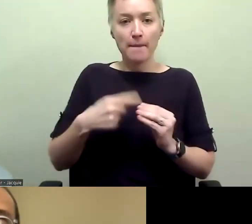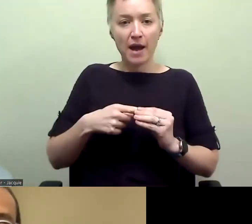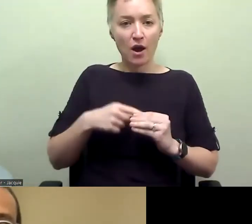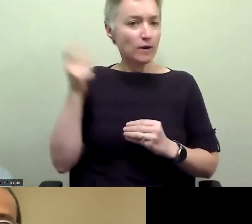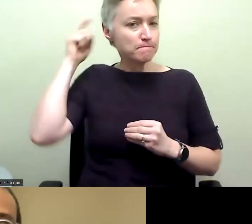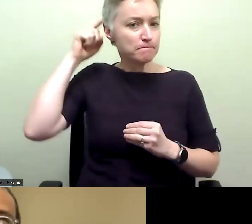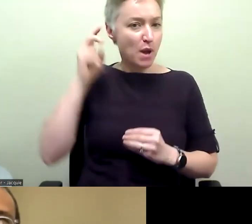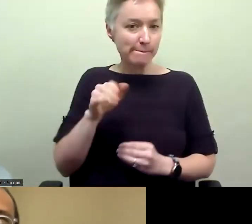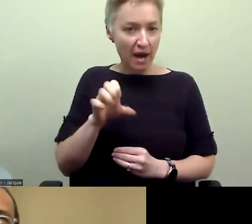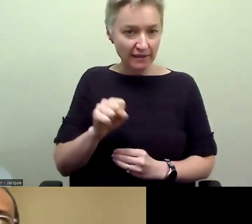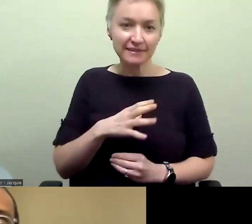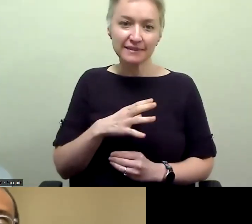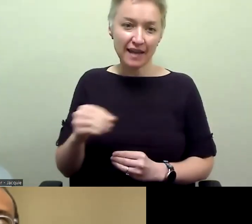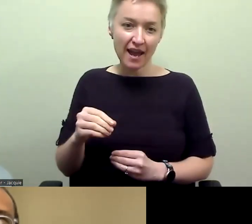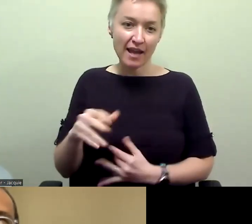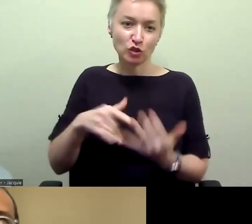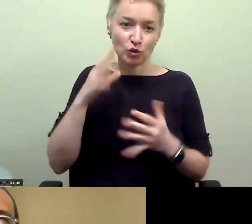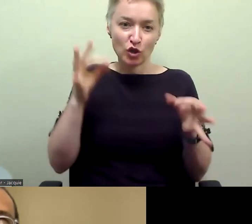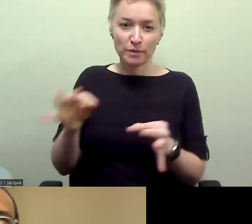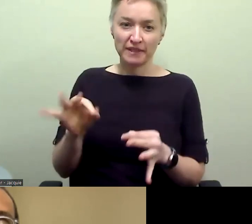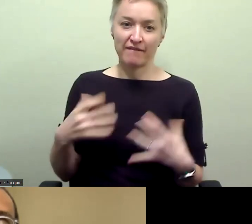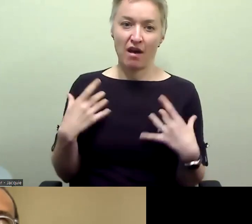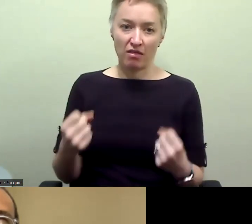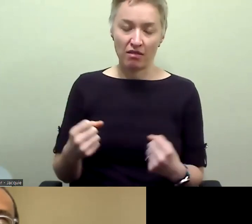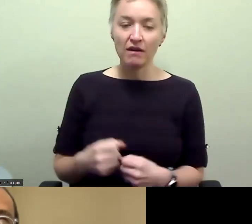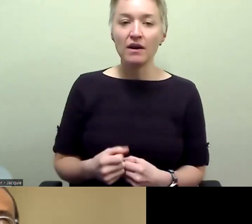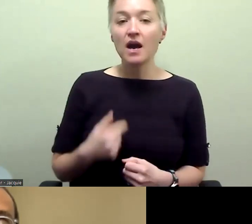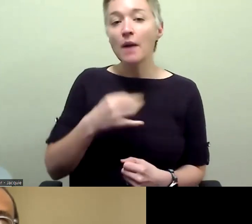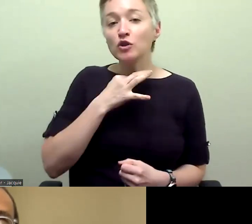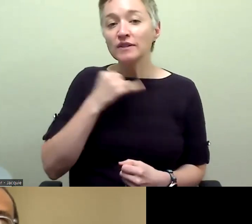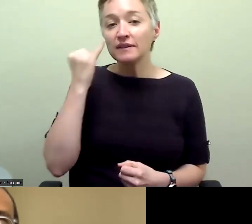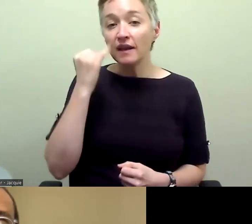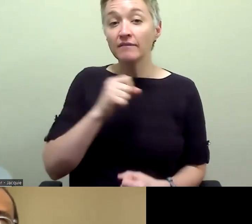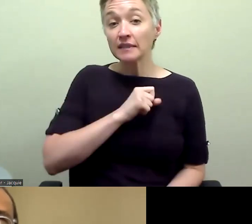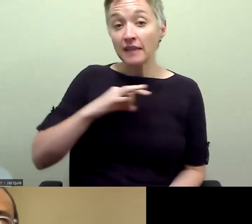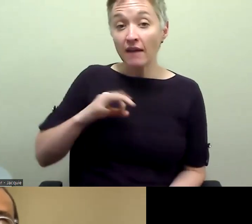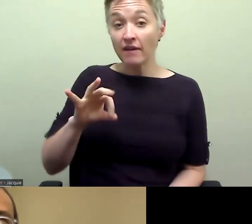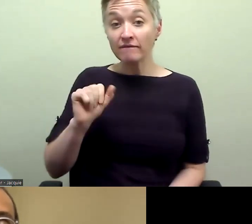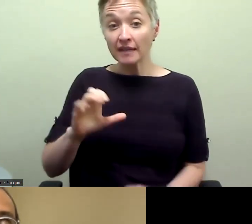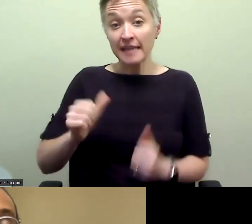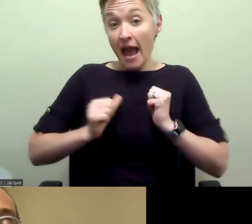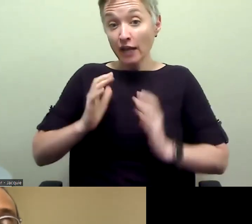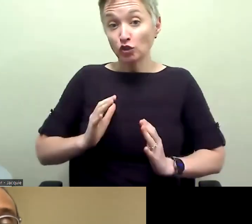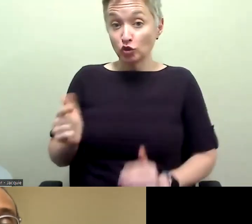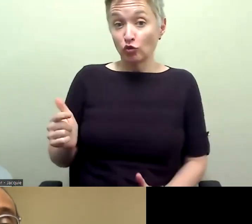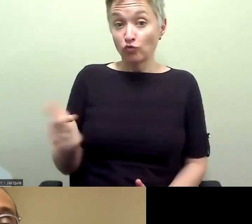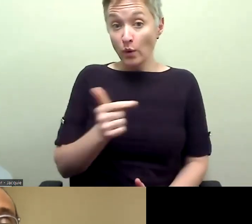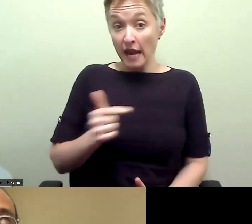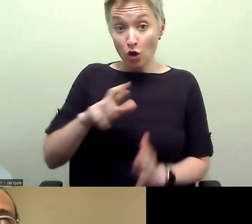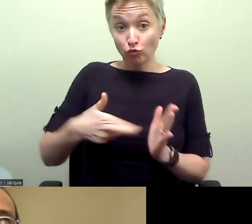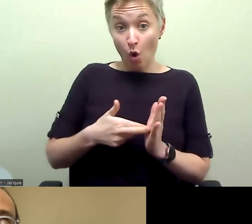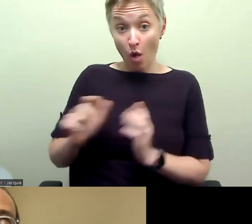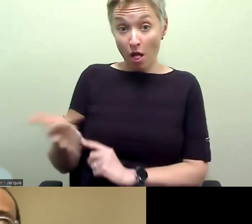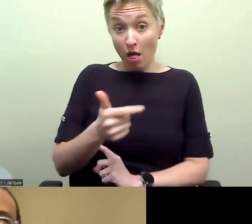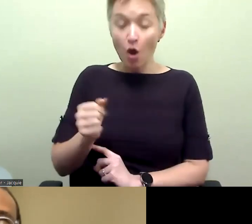determinants, social determinants of health. Um, I'm curious about whether the staff and faculty actors rotate in roles, or do the